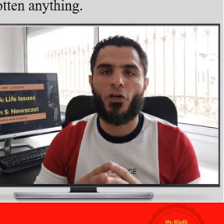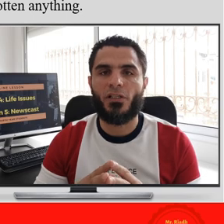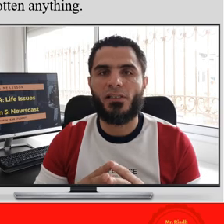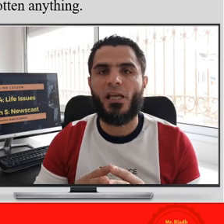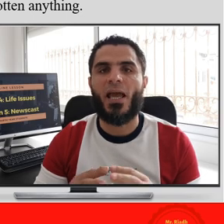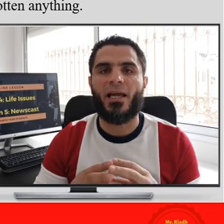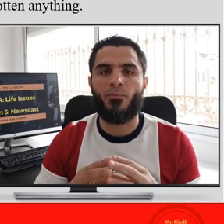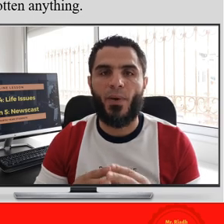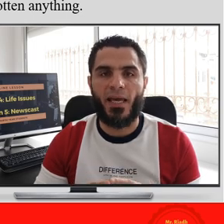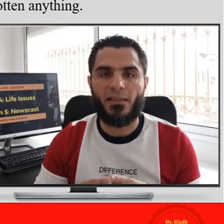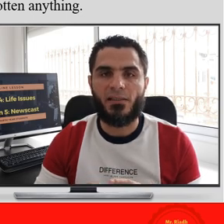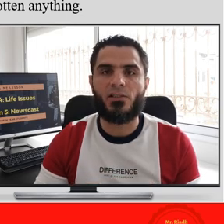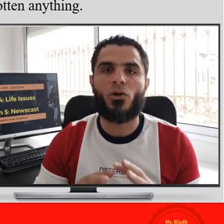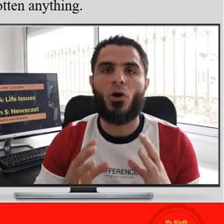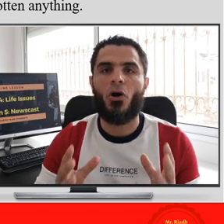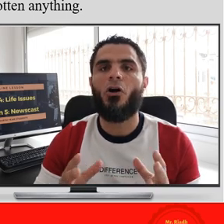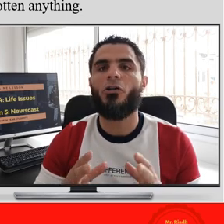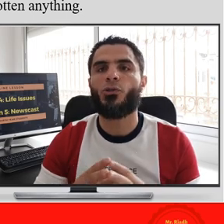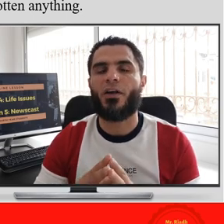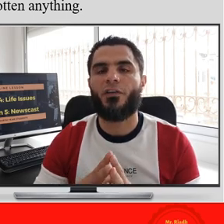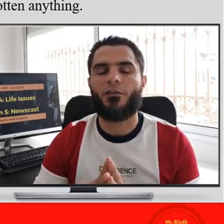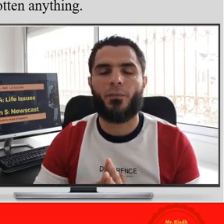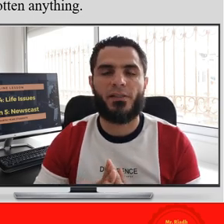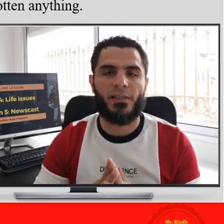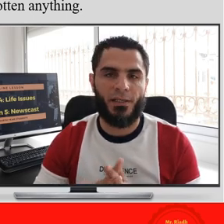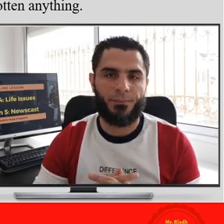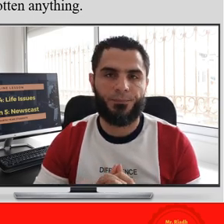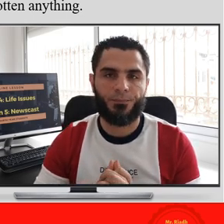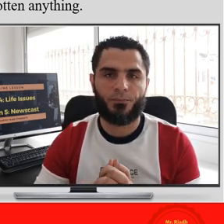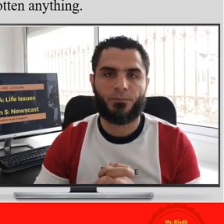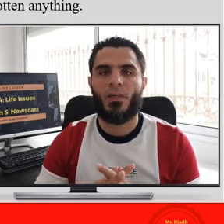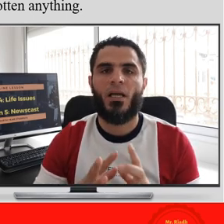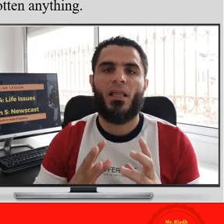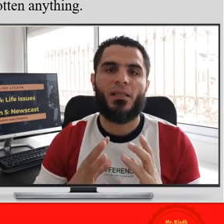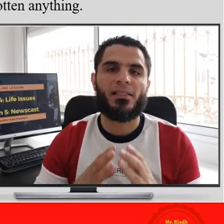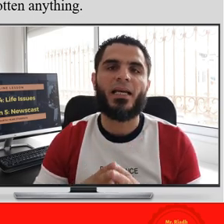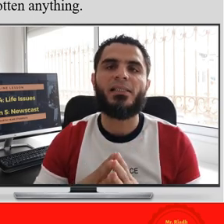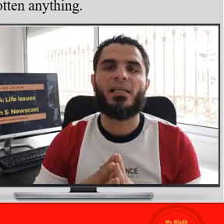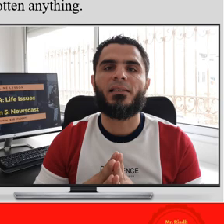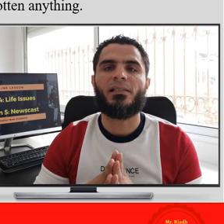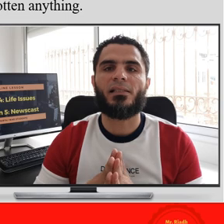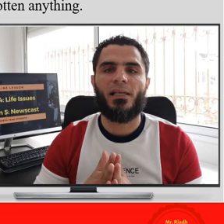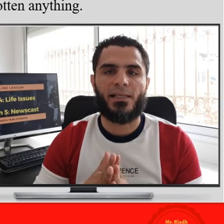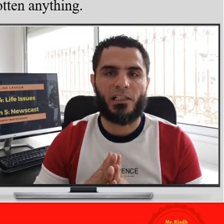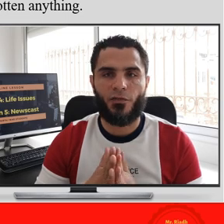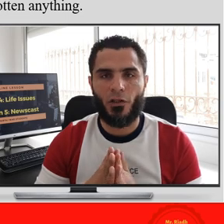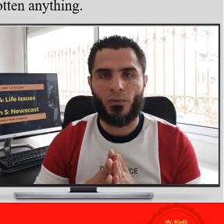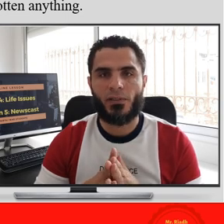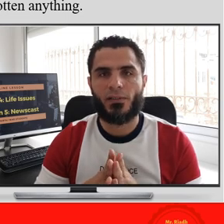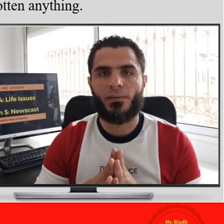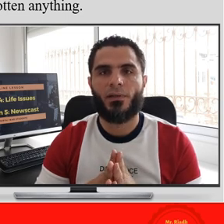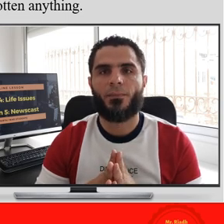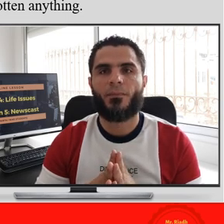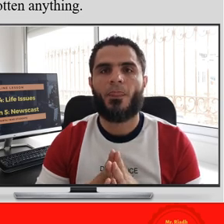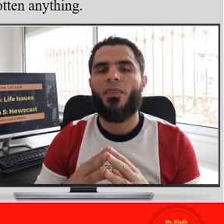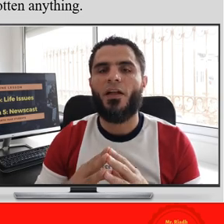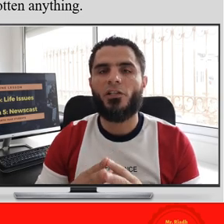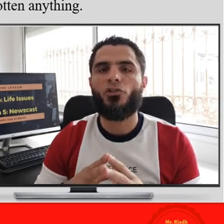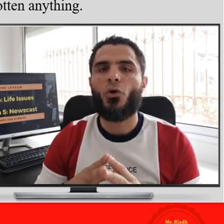of emergency and bans all traffic from the city. The second sentence is as follows.